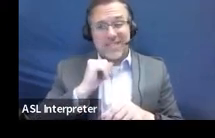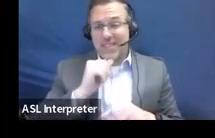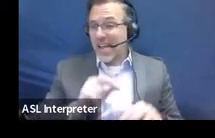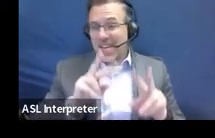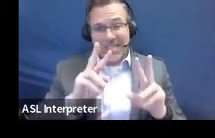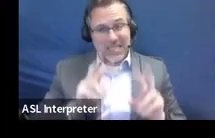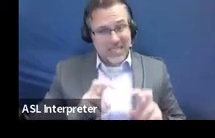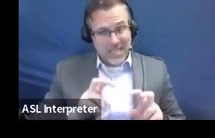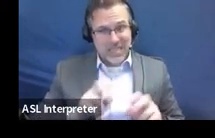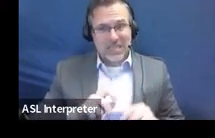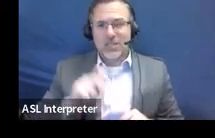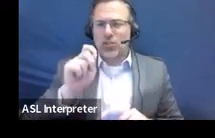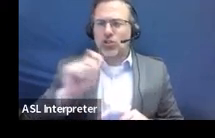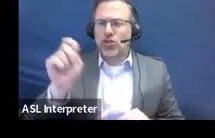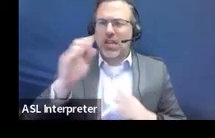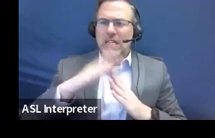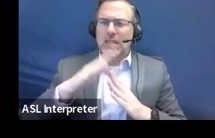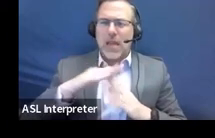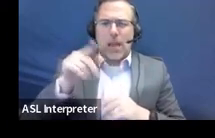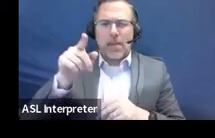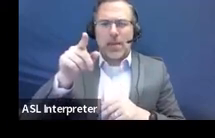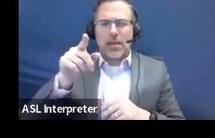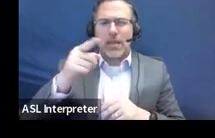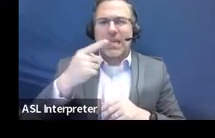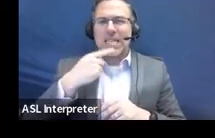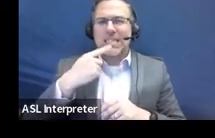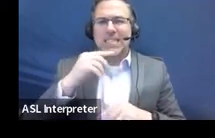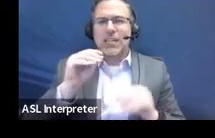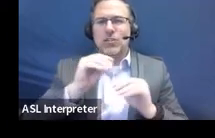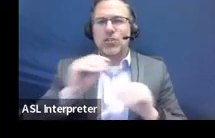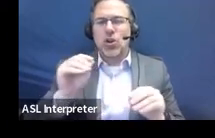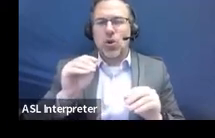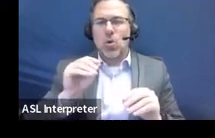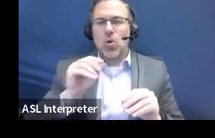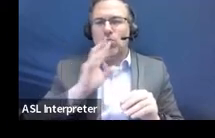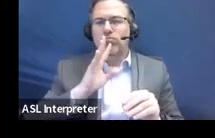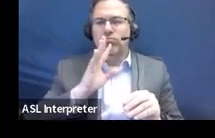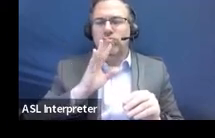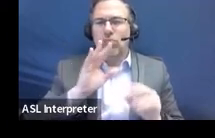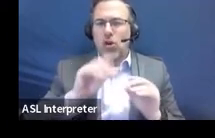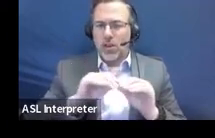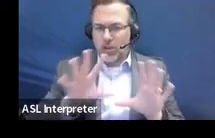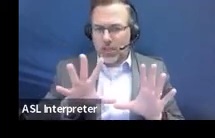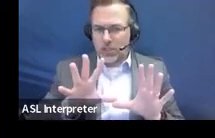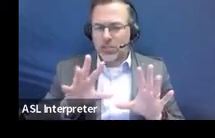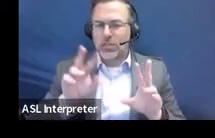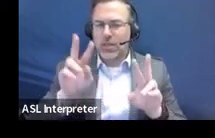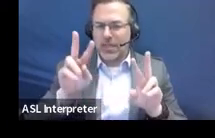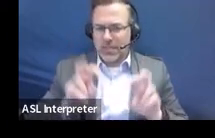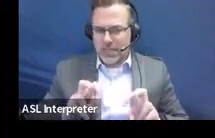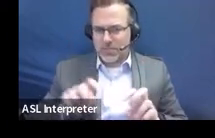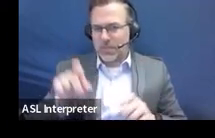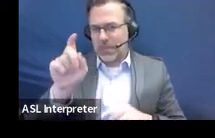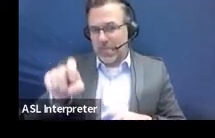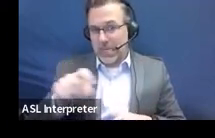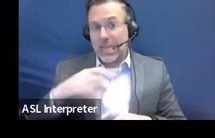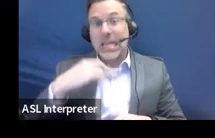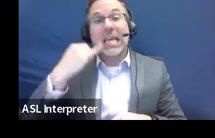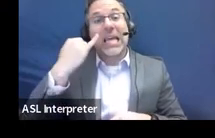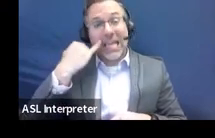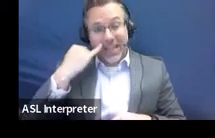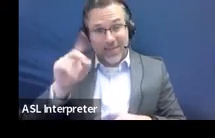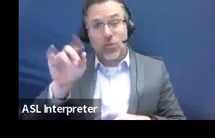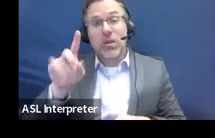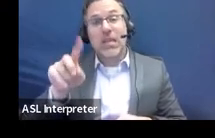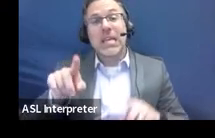you check that very top box where it says no articulation assessment needed. If it was assessed, that's where you fill out the